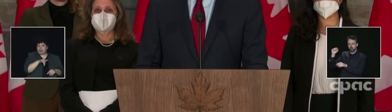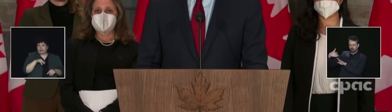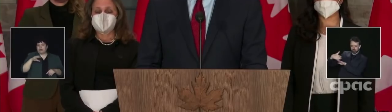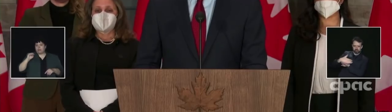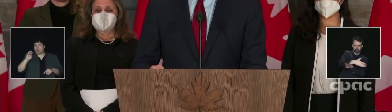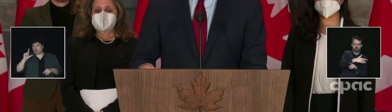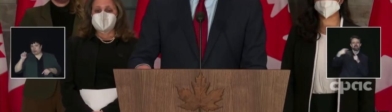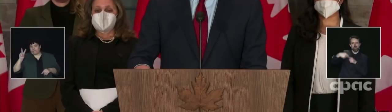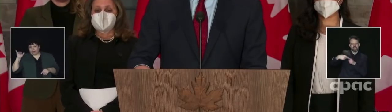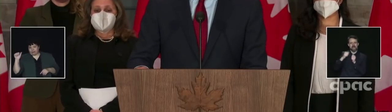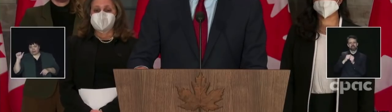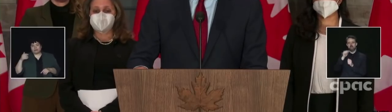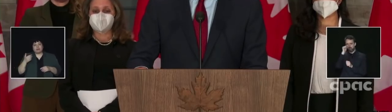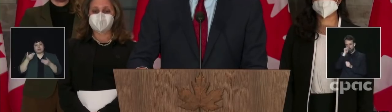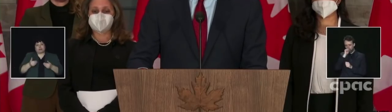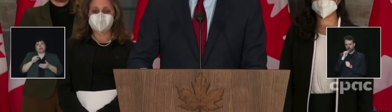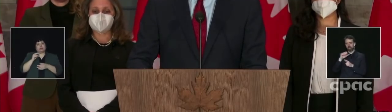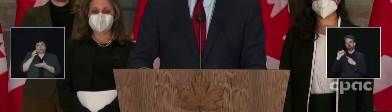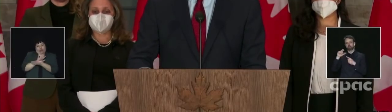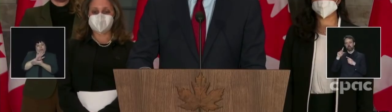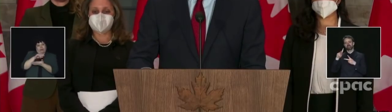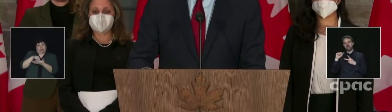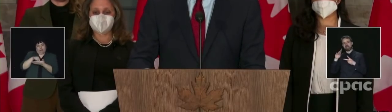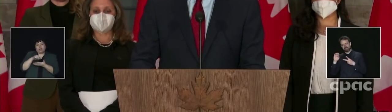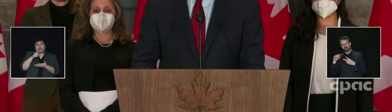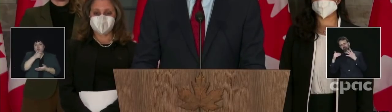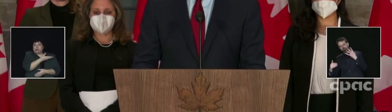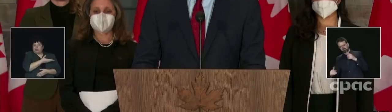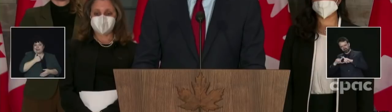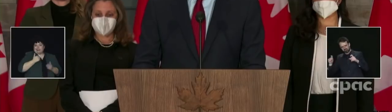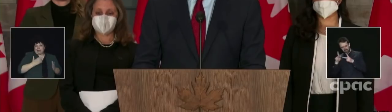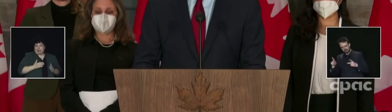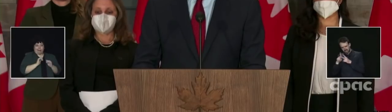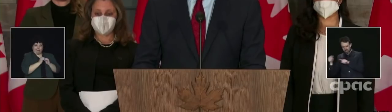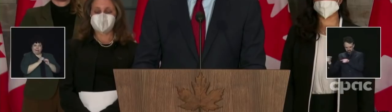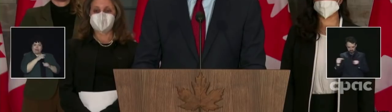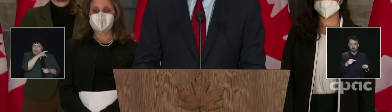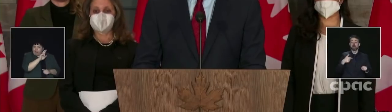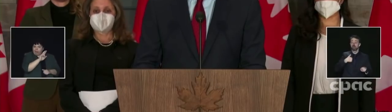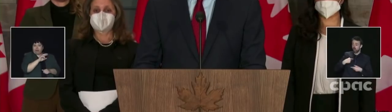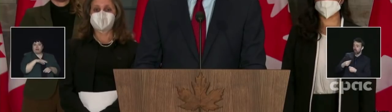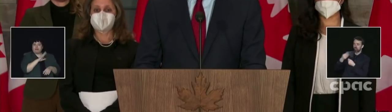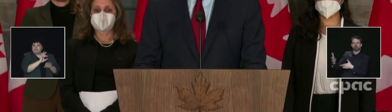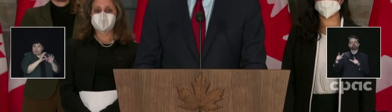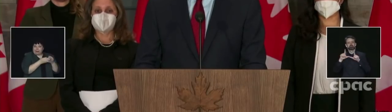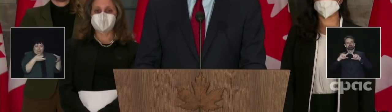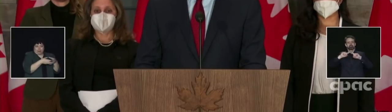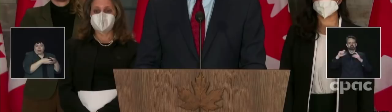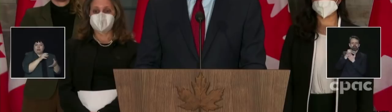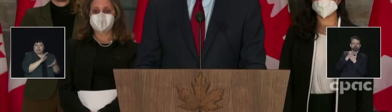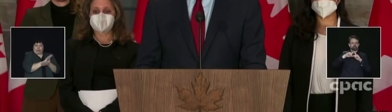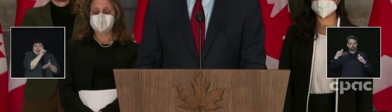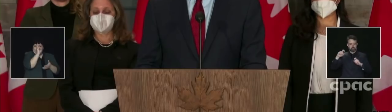We are urgently issuing travel documents for affected Canadians, permanent residents, and their immediate family members. We are